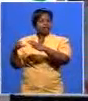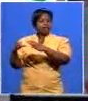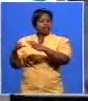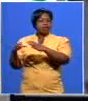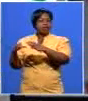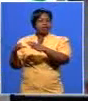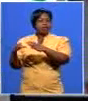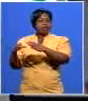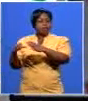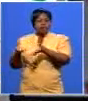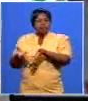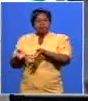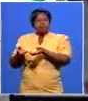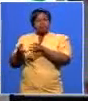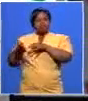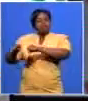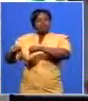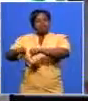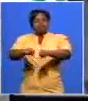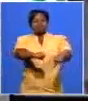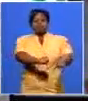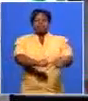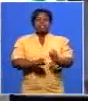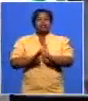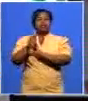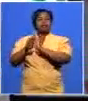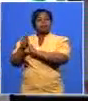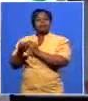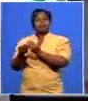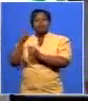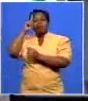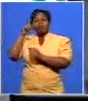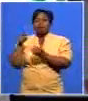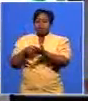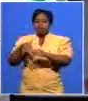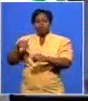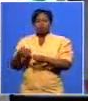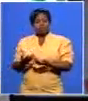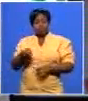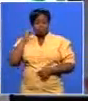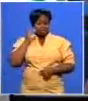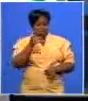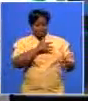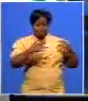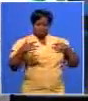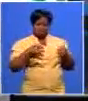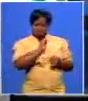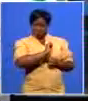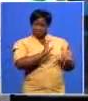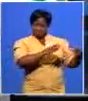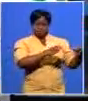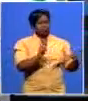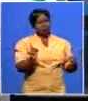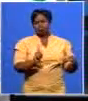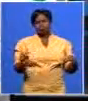gained more black votes isn't that cause for concern for the ANC there's no cause